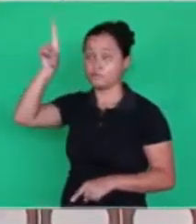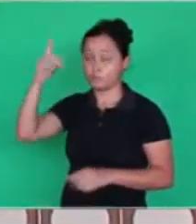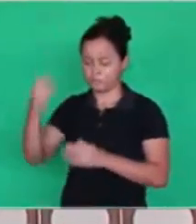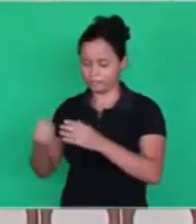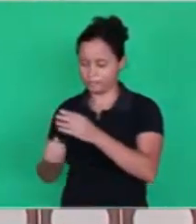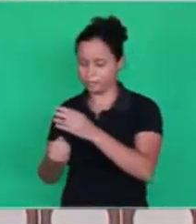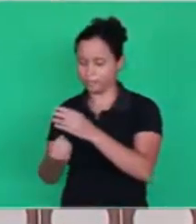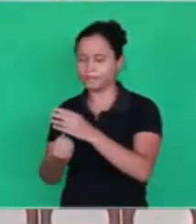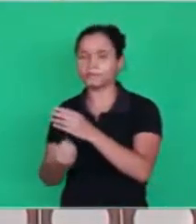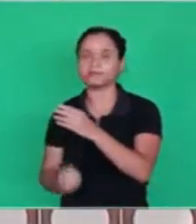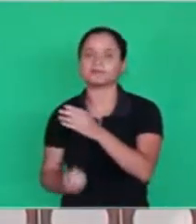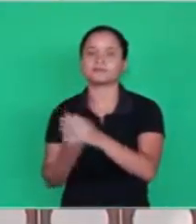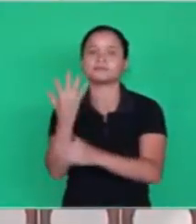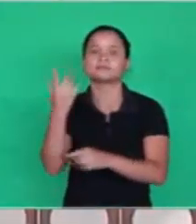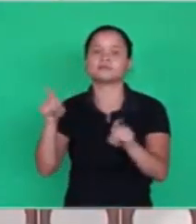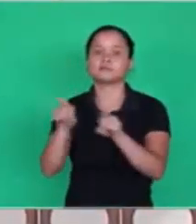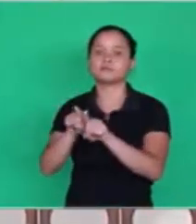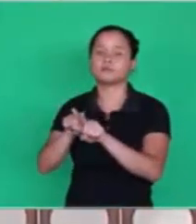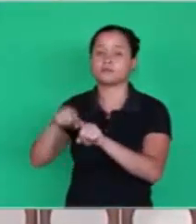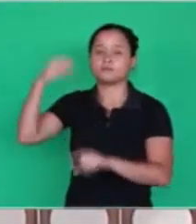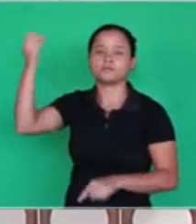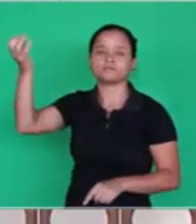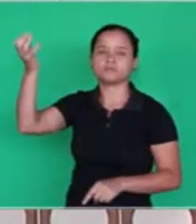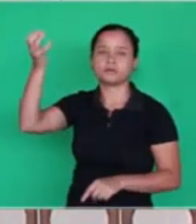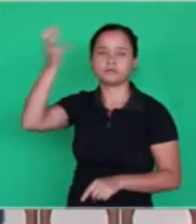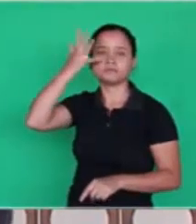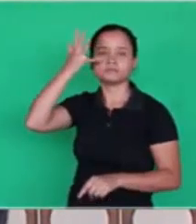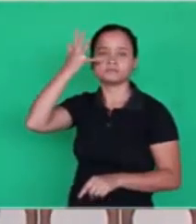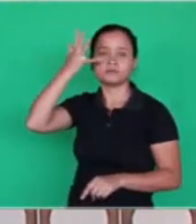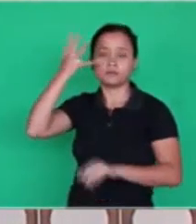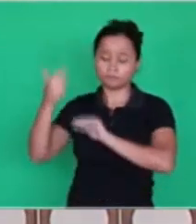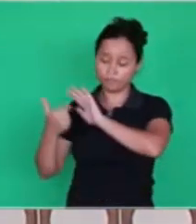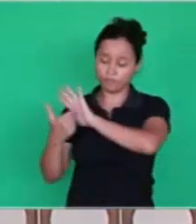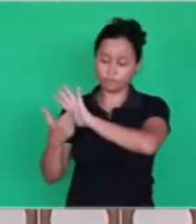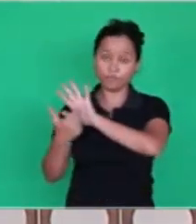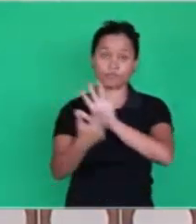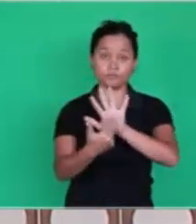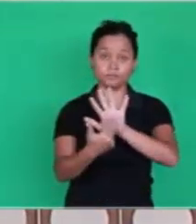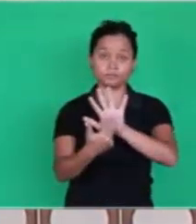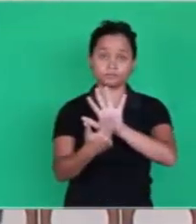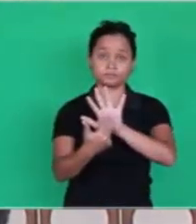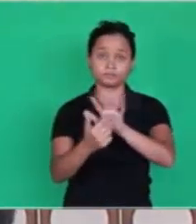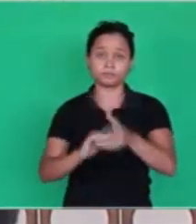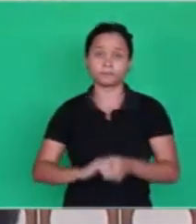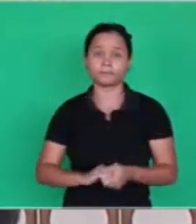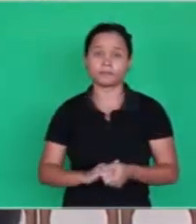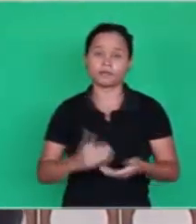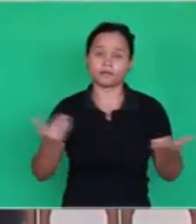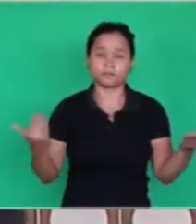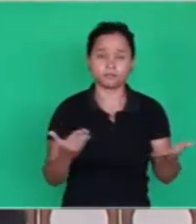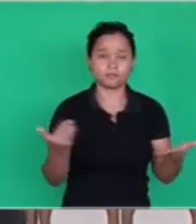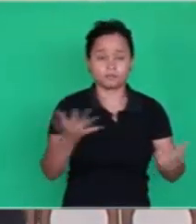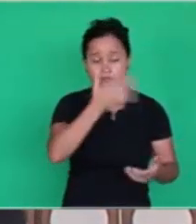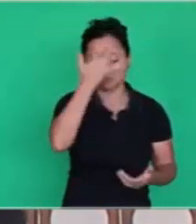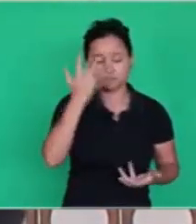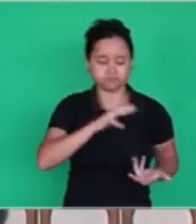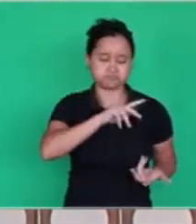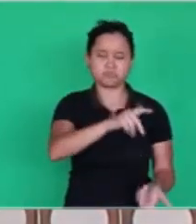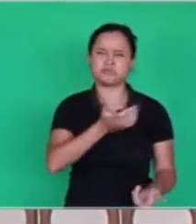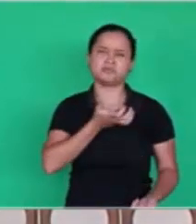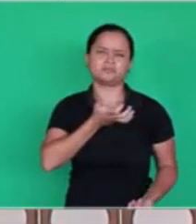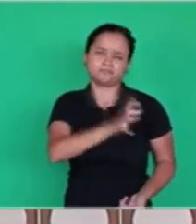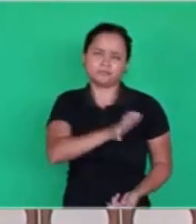and reveals what is around. This is important. What the world doesn't want is the revelation.